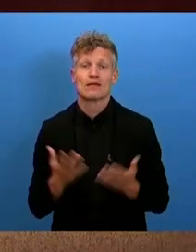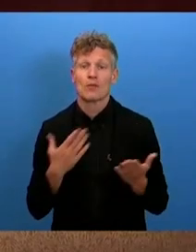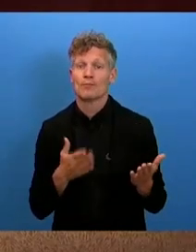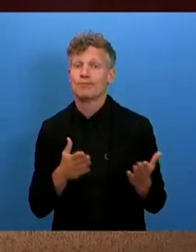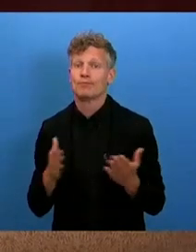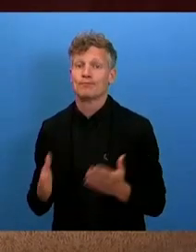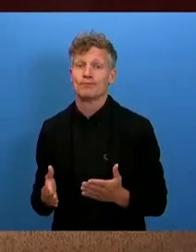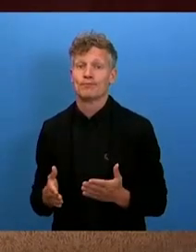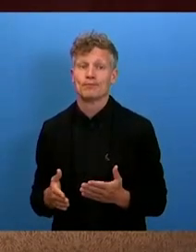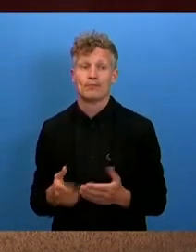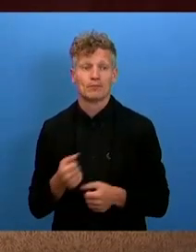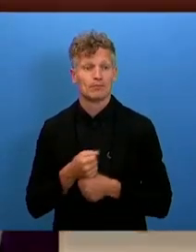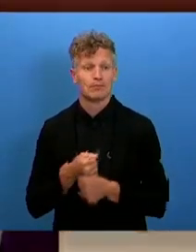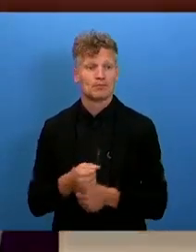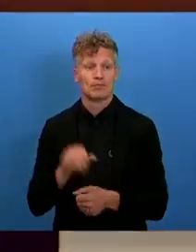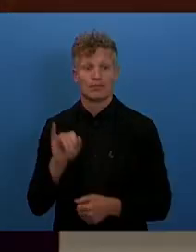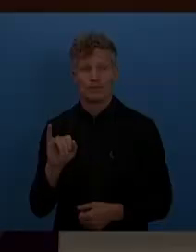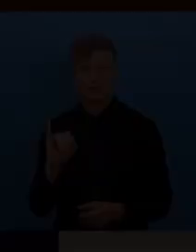Pimentel from the ILO. Bye.